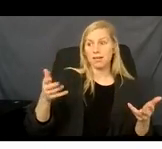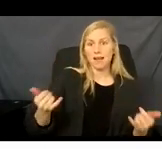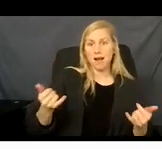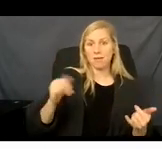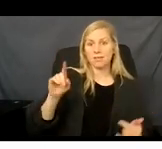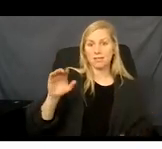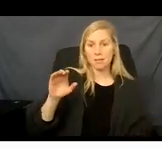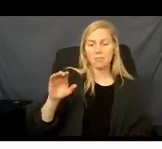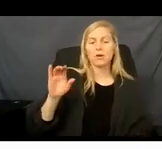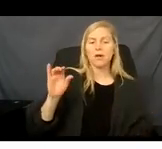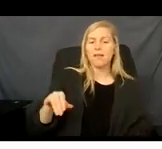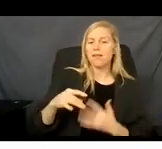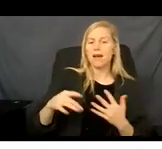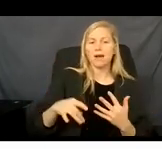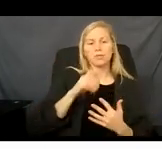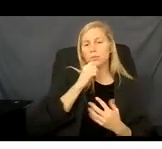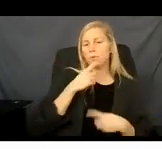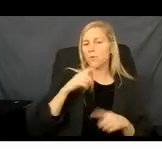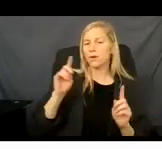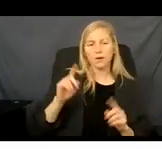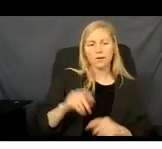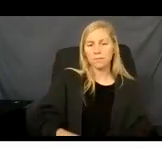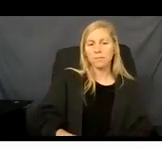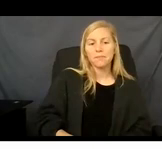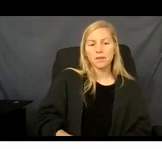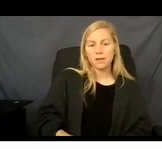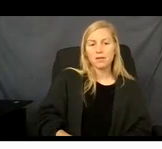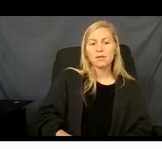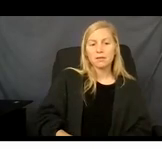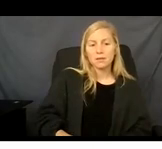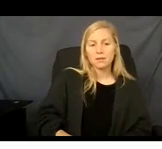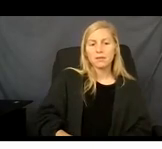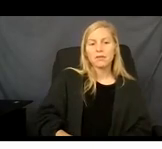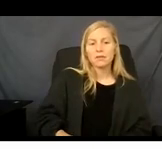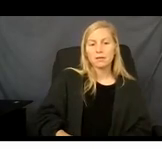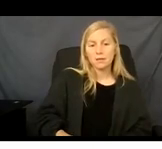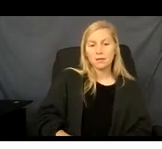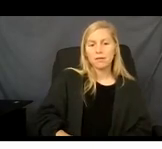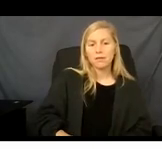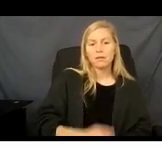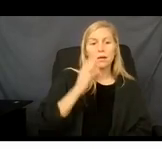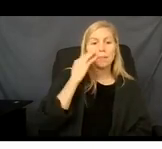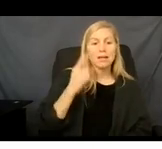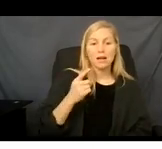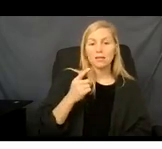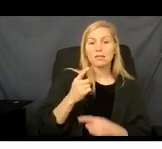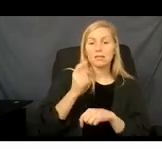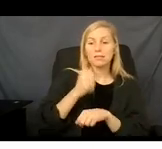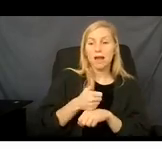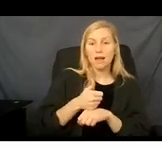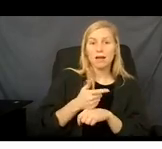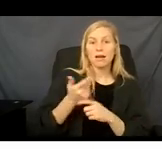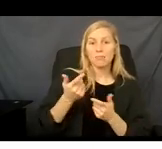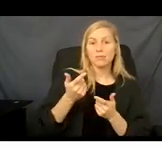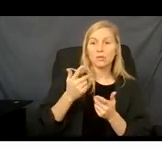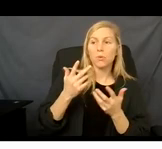that option will not work because it is put in place for you to be able to request the start